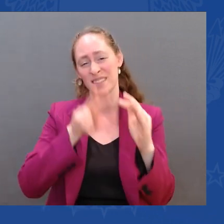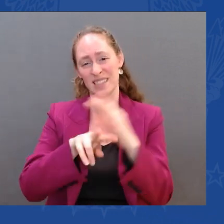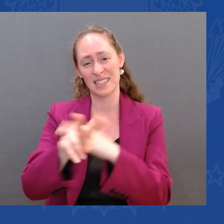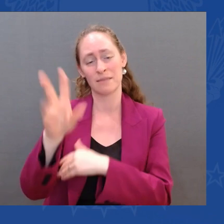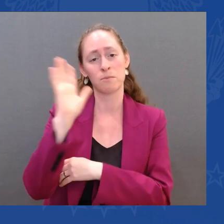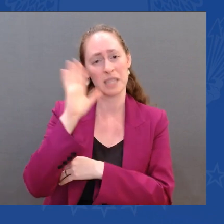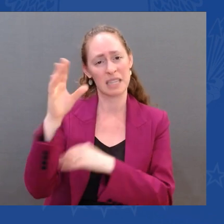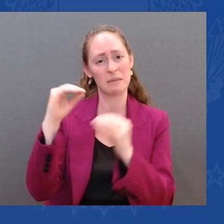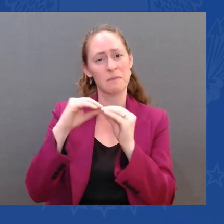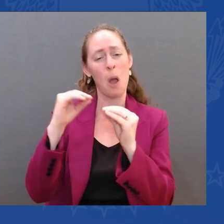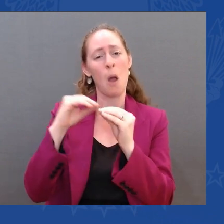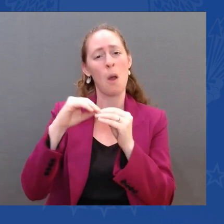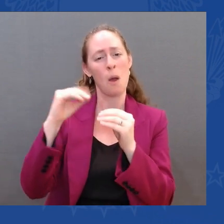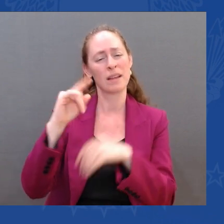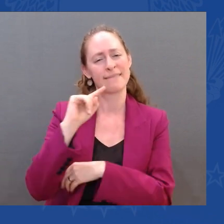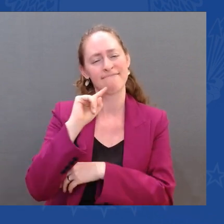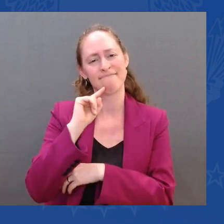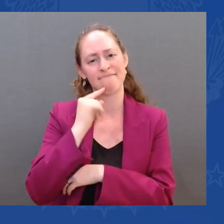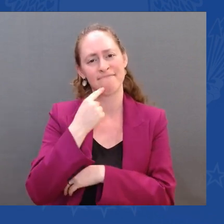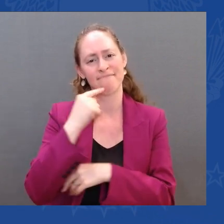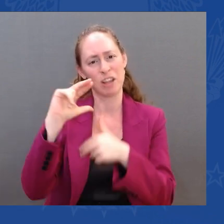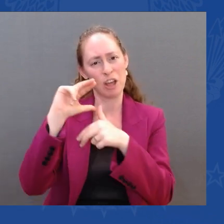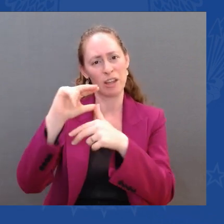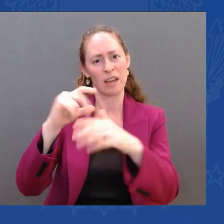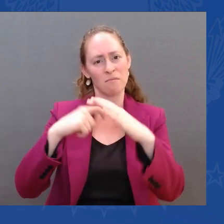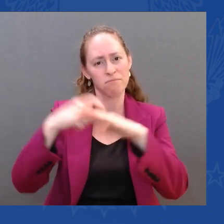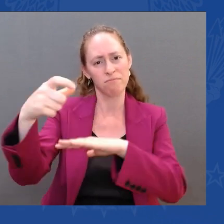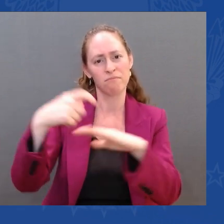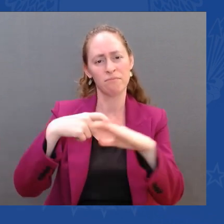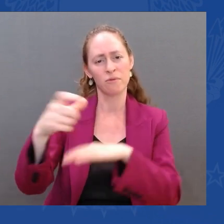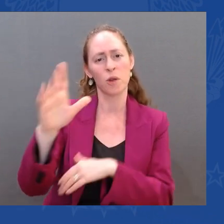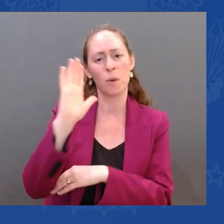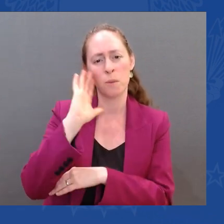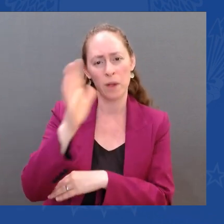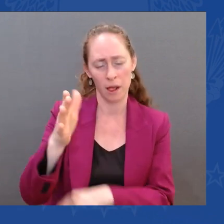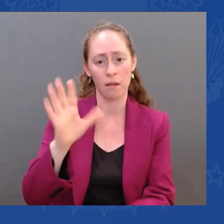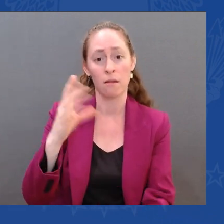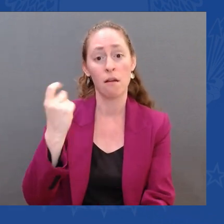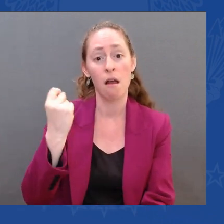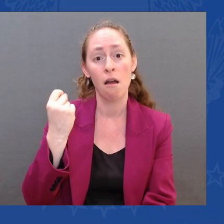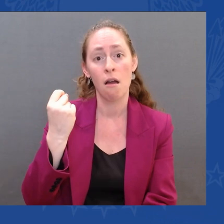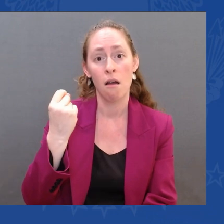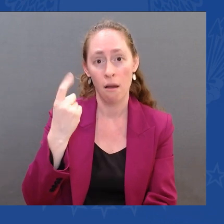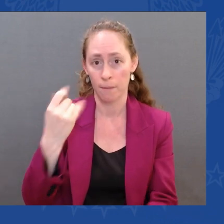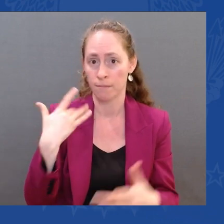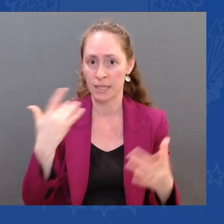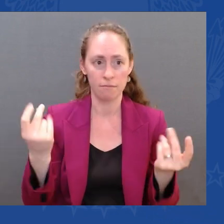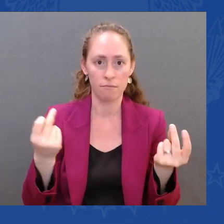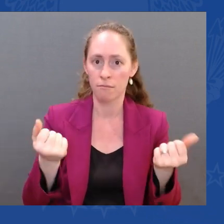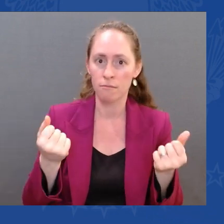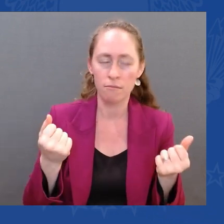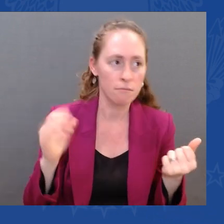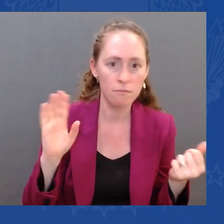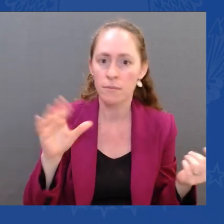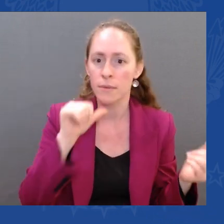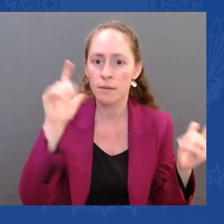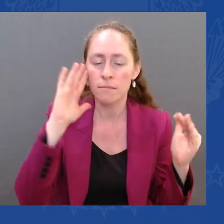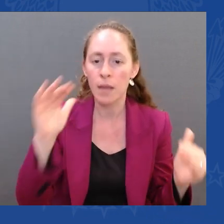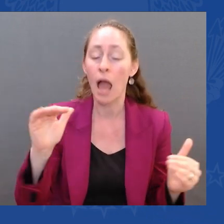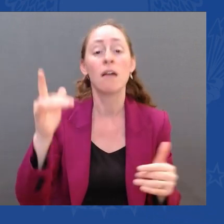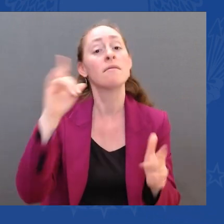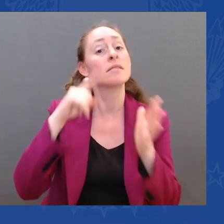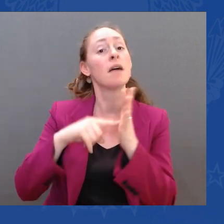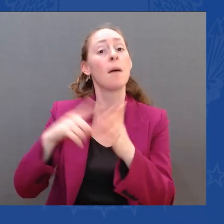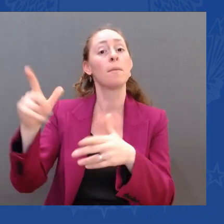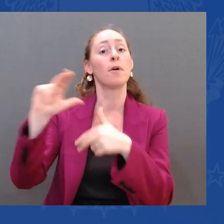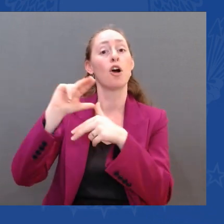shorter notice, as we saw last year with Hurricane Ida. That's why the work of these women and men is so important.